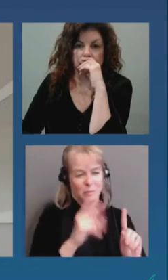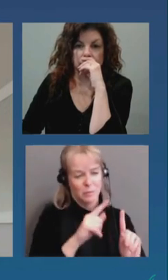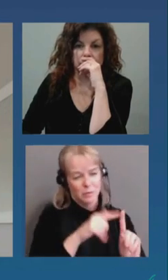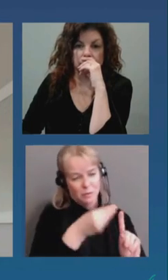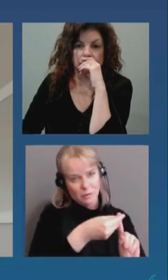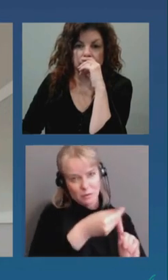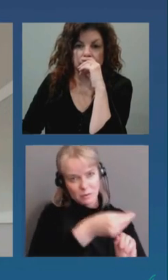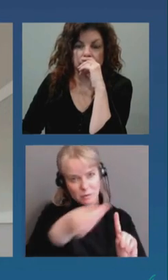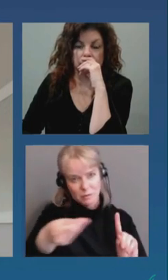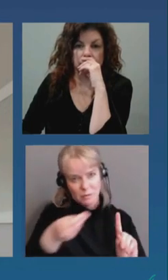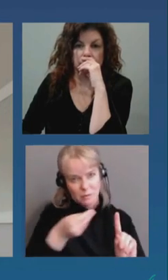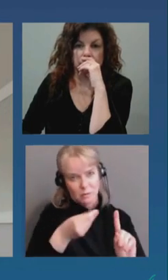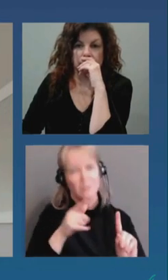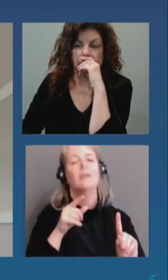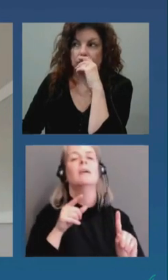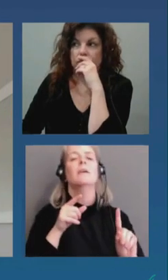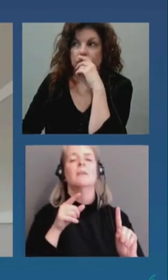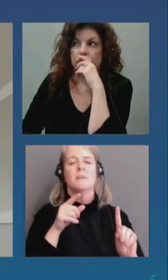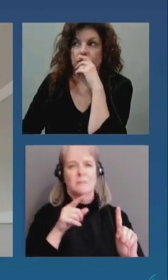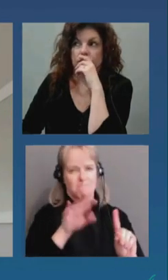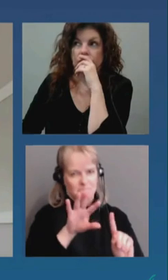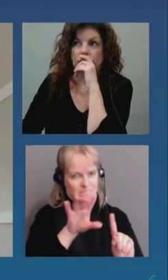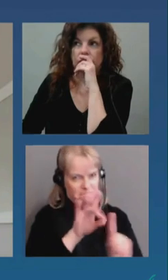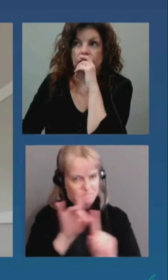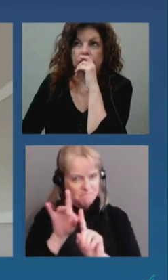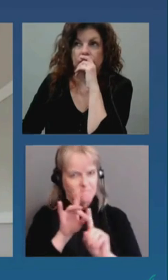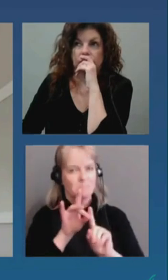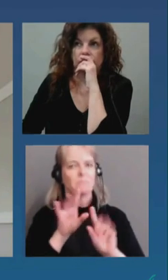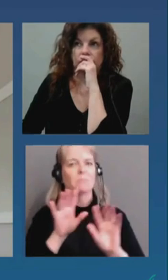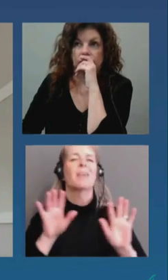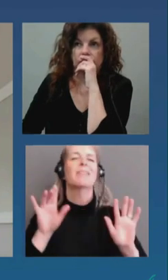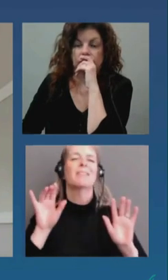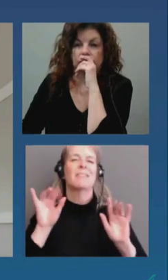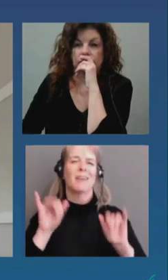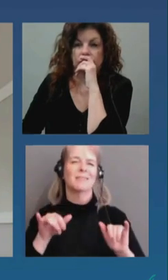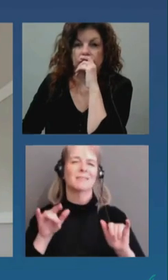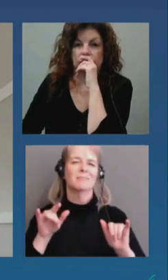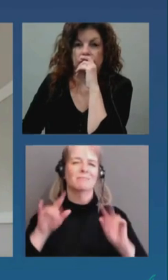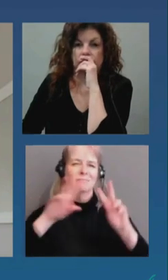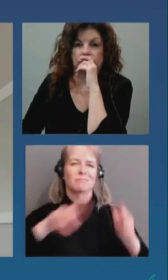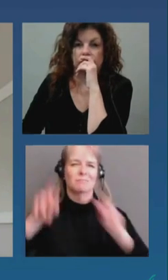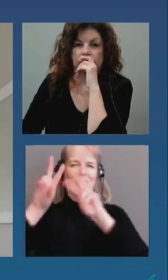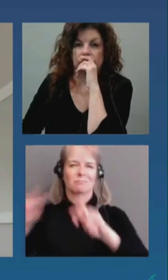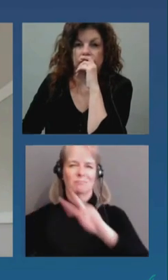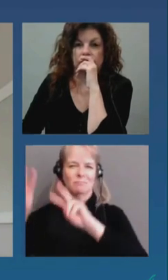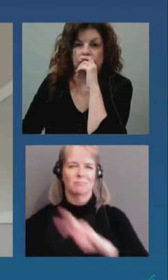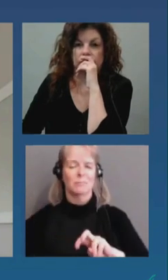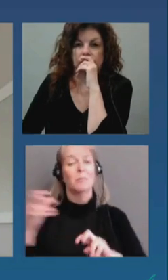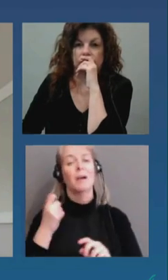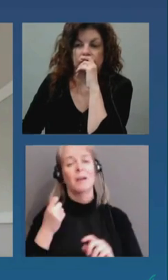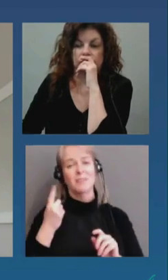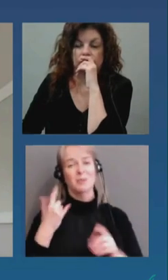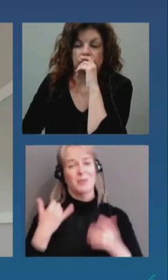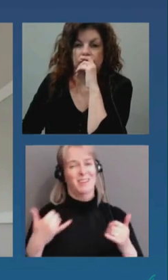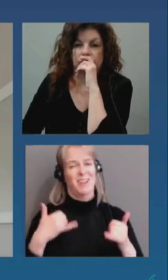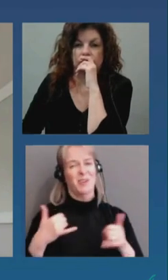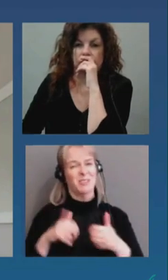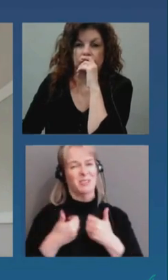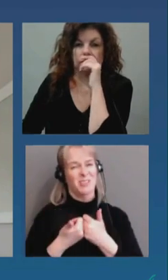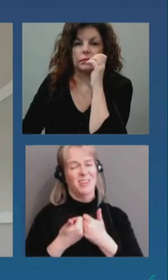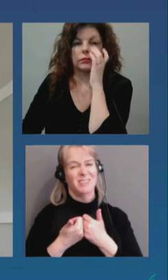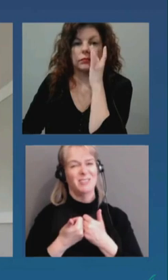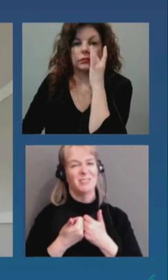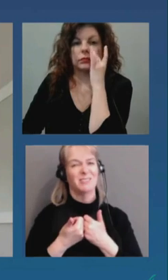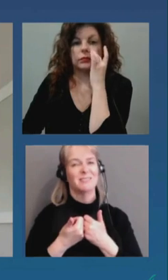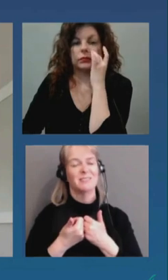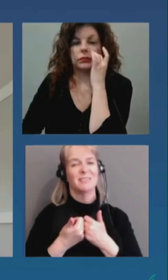you know, understanding these are difficult measures that are in place. We will get out of them if we hold hold to